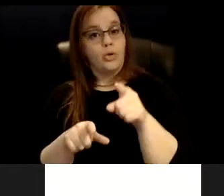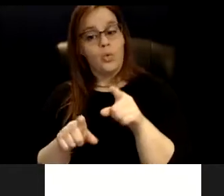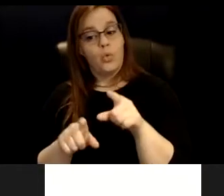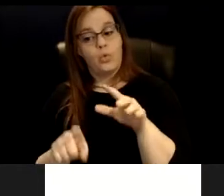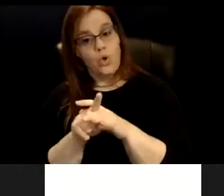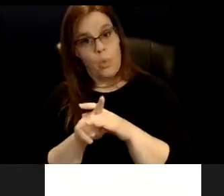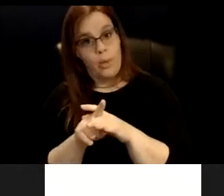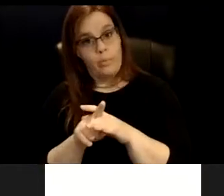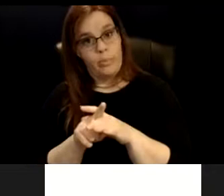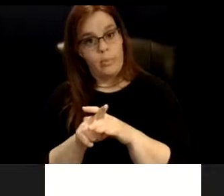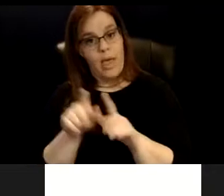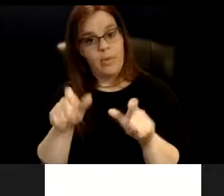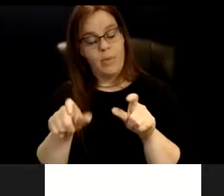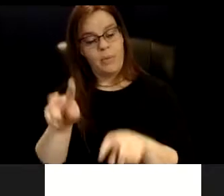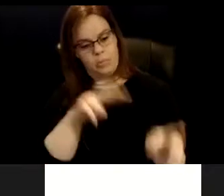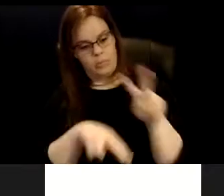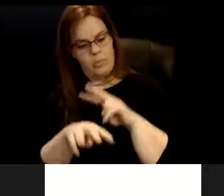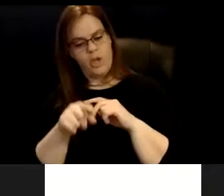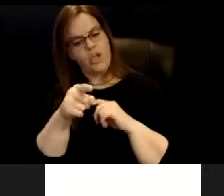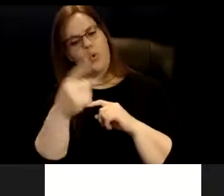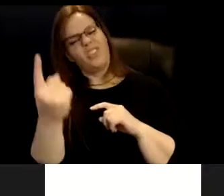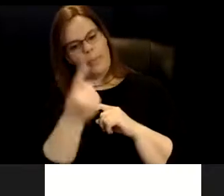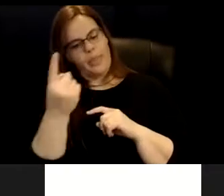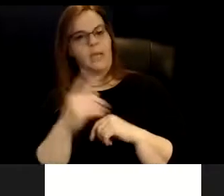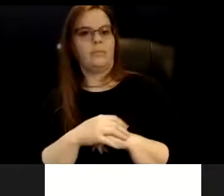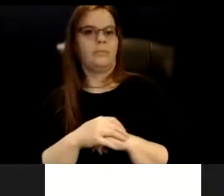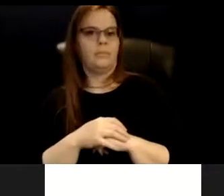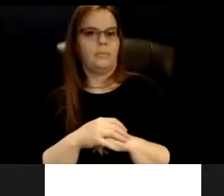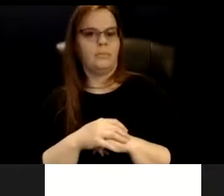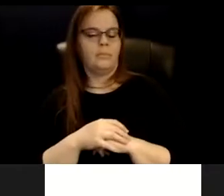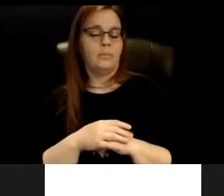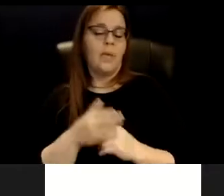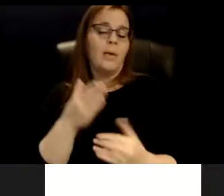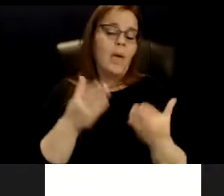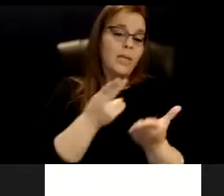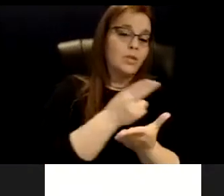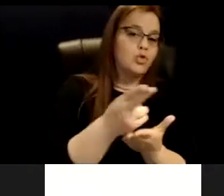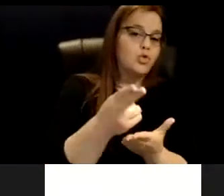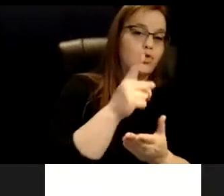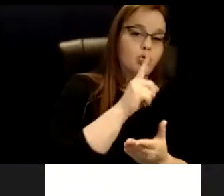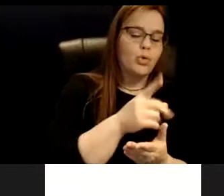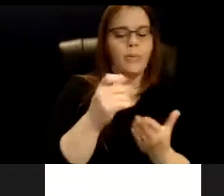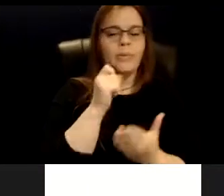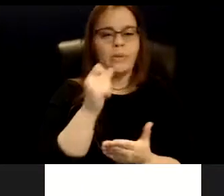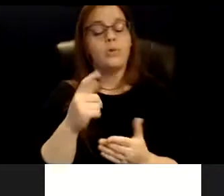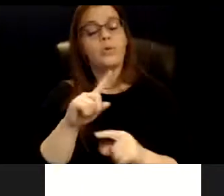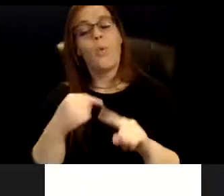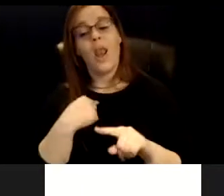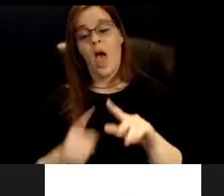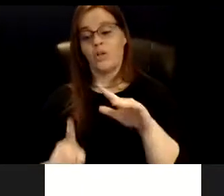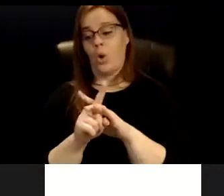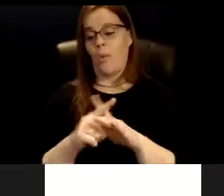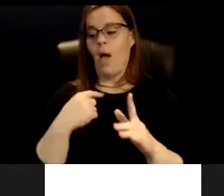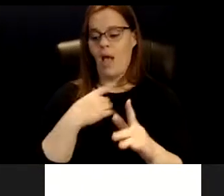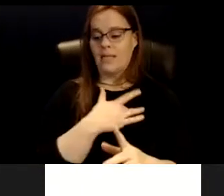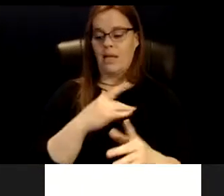and understood as something. And that's something may or may not be true. So like, when I show up into space, I'm usually interpreted